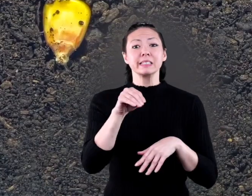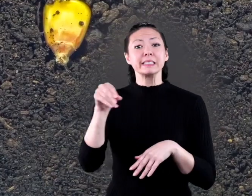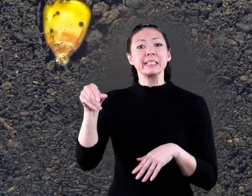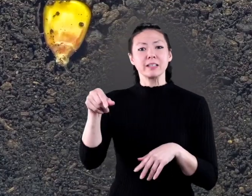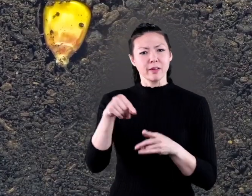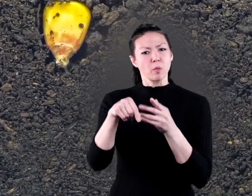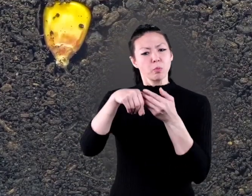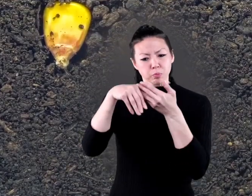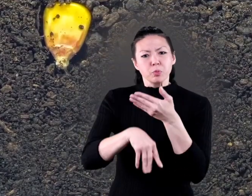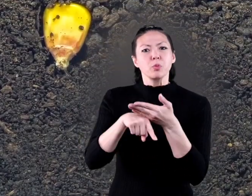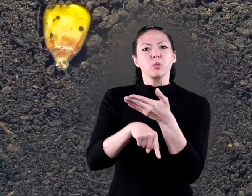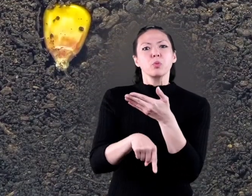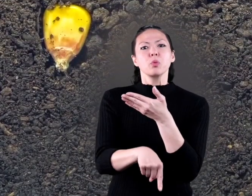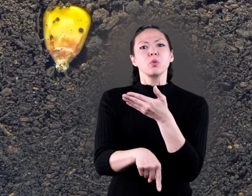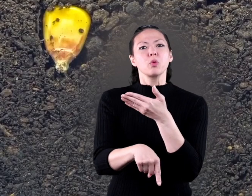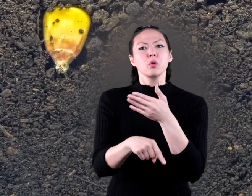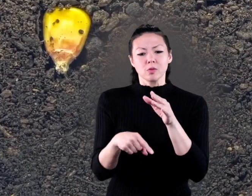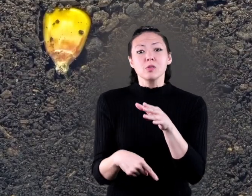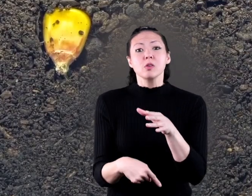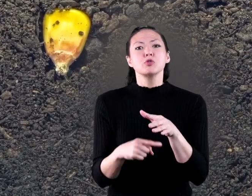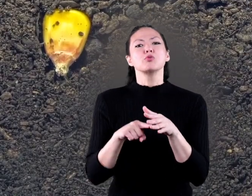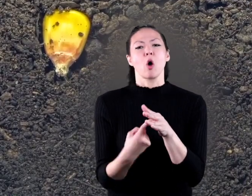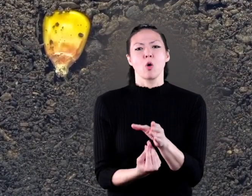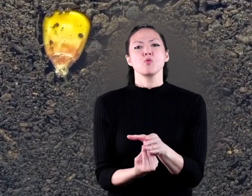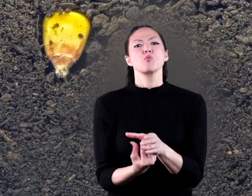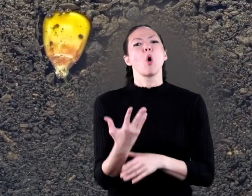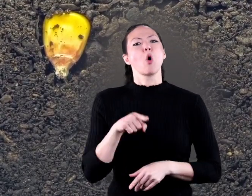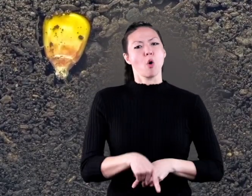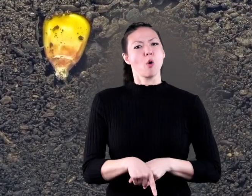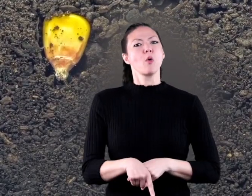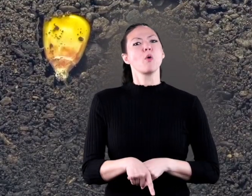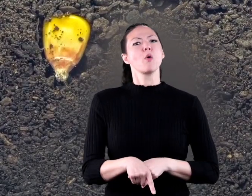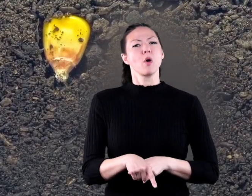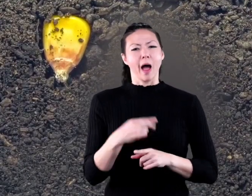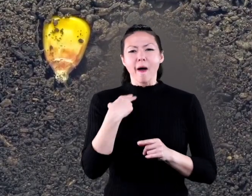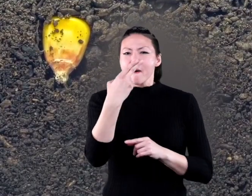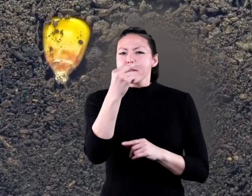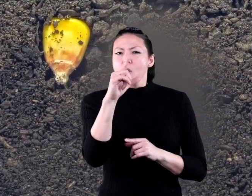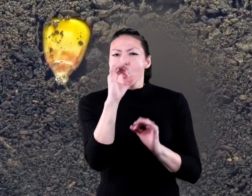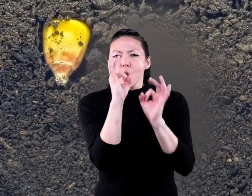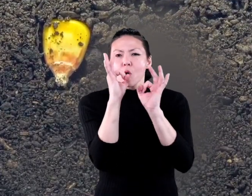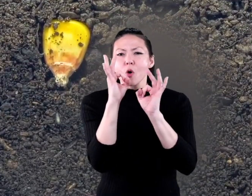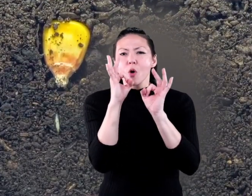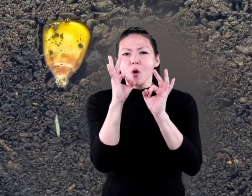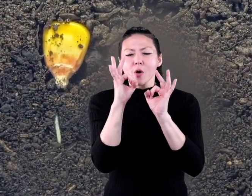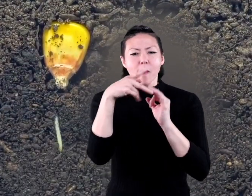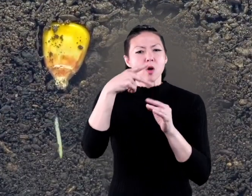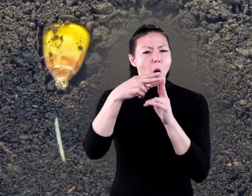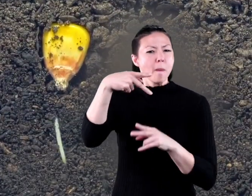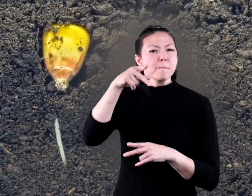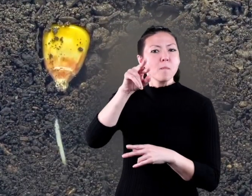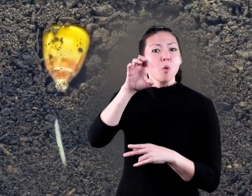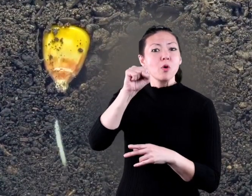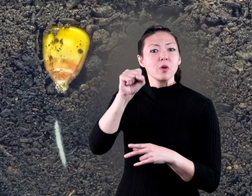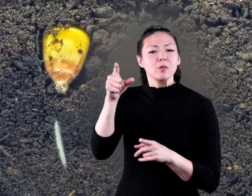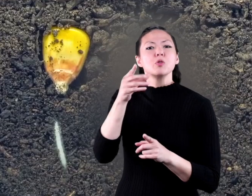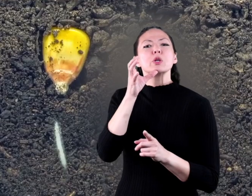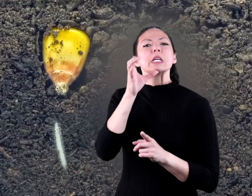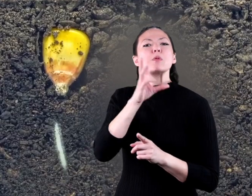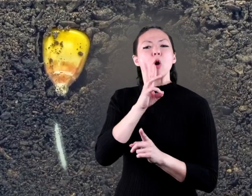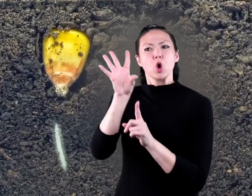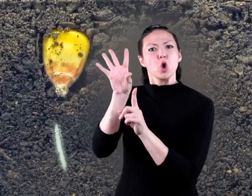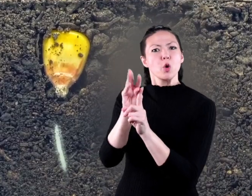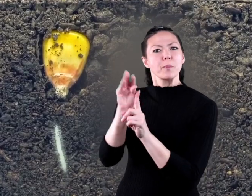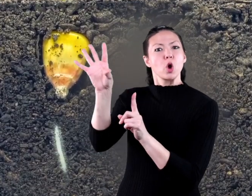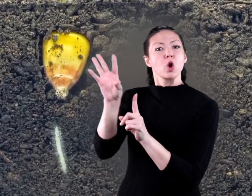takes root in the ground, it uses that soil's nutrients to start to grow. Tiny holes in the seeds are called pores, and they